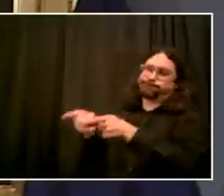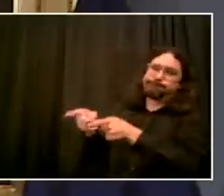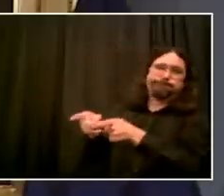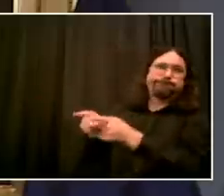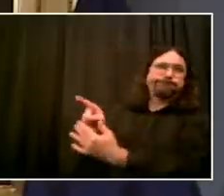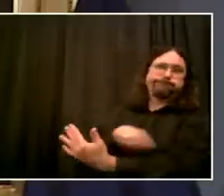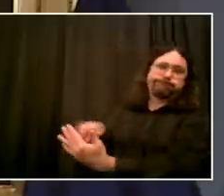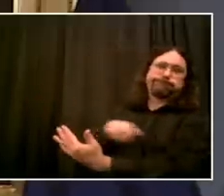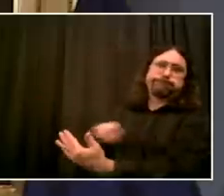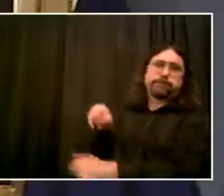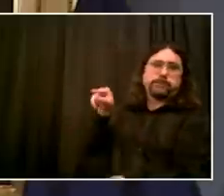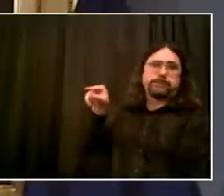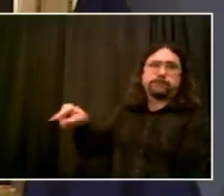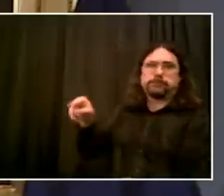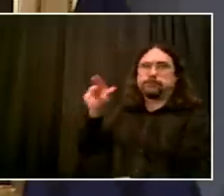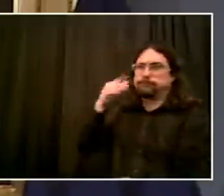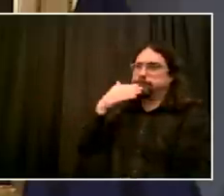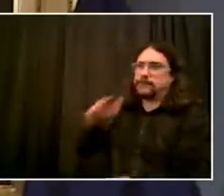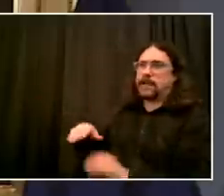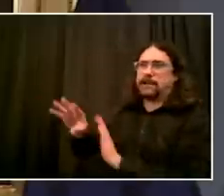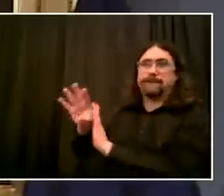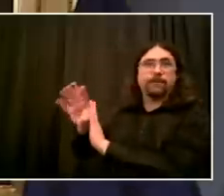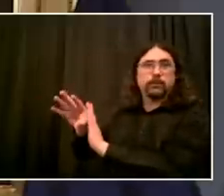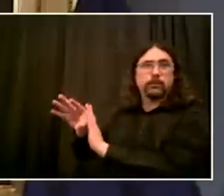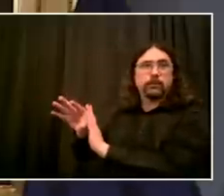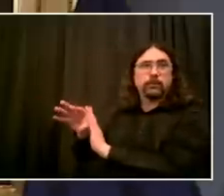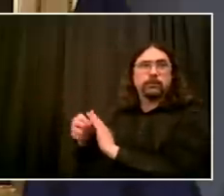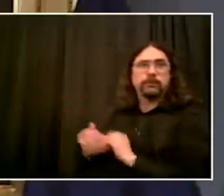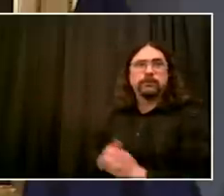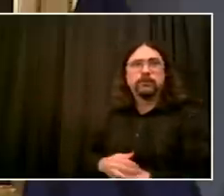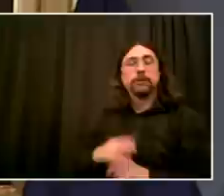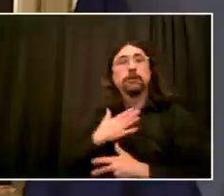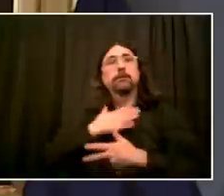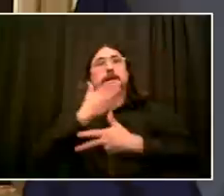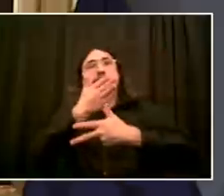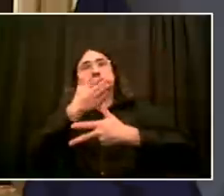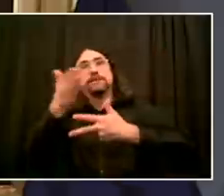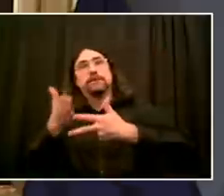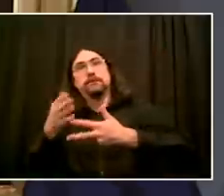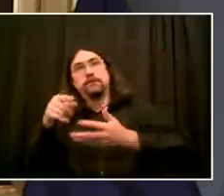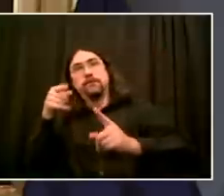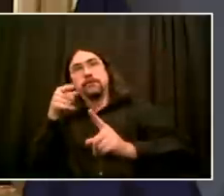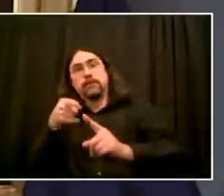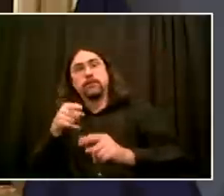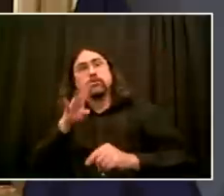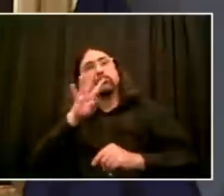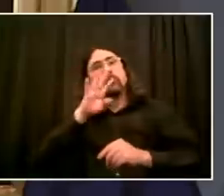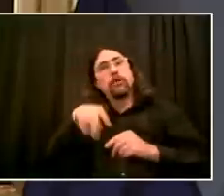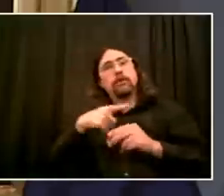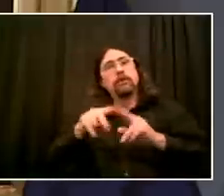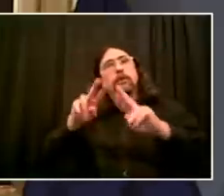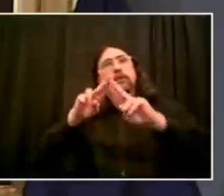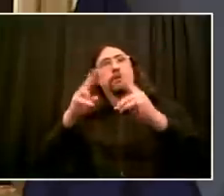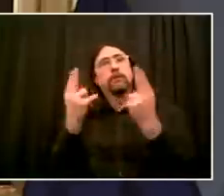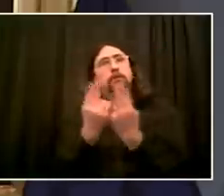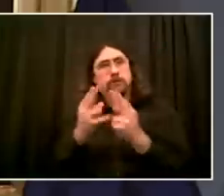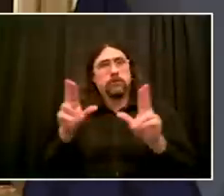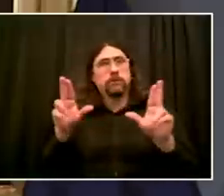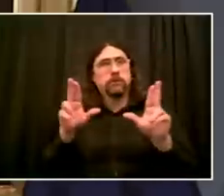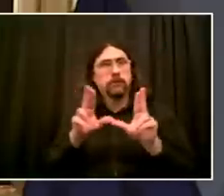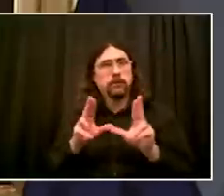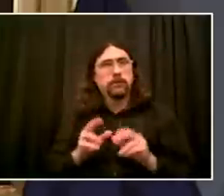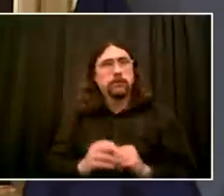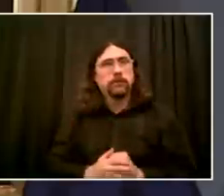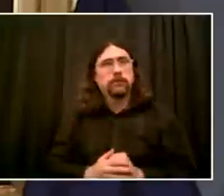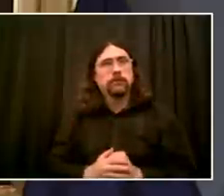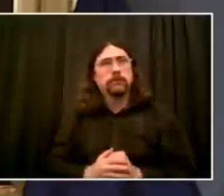On the topic of the unions and change, transparency, accountability, I